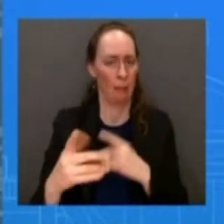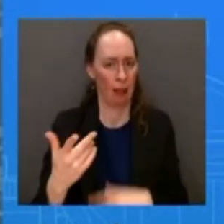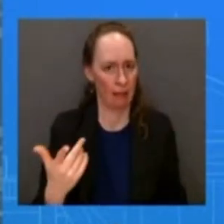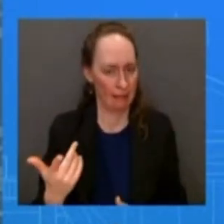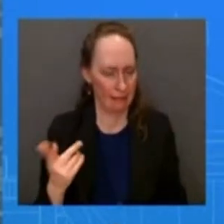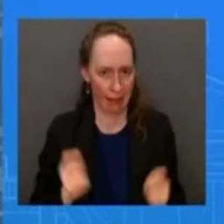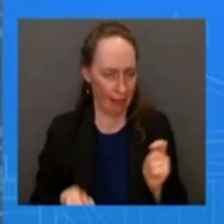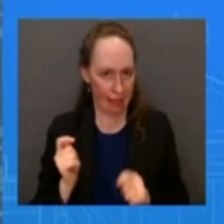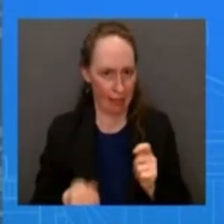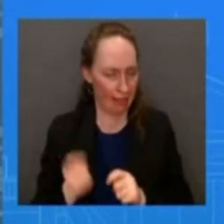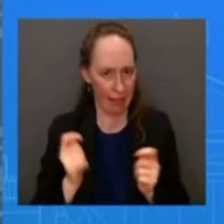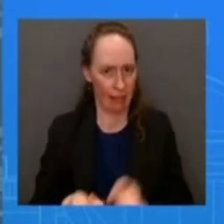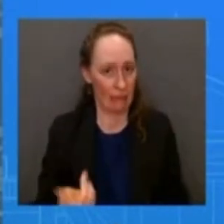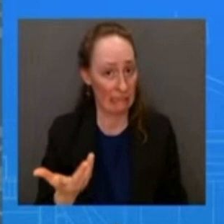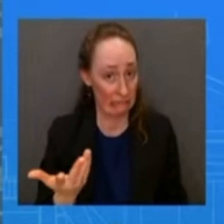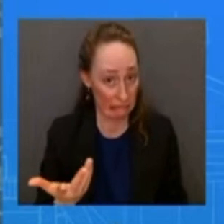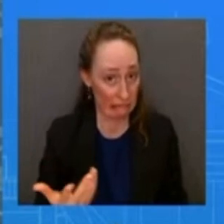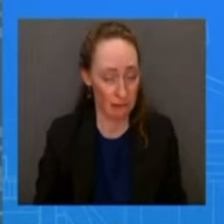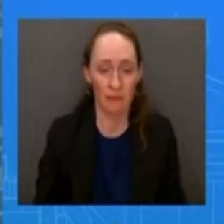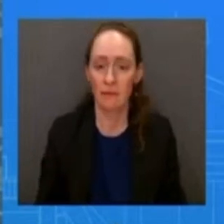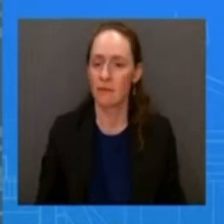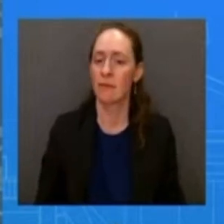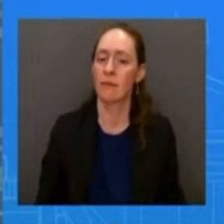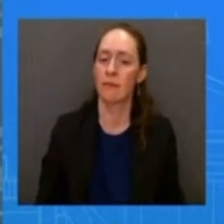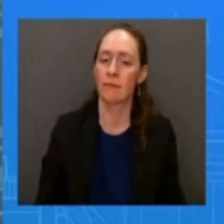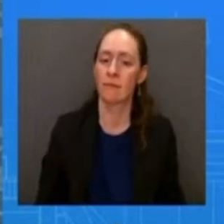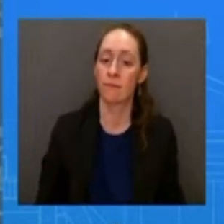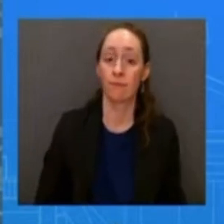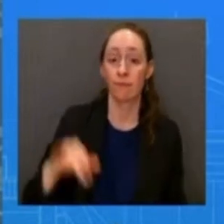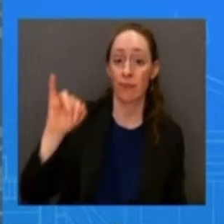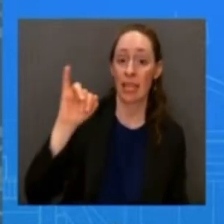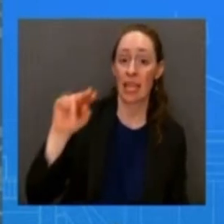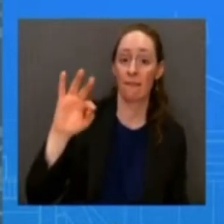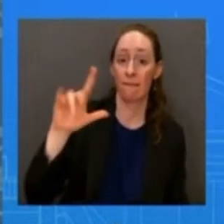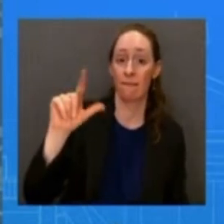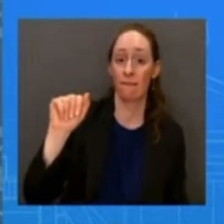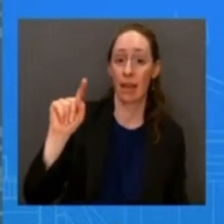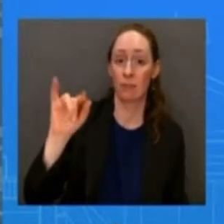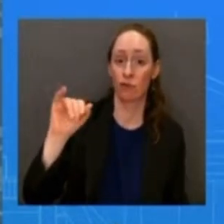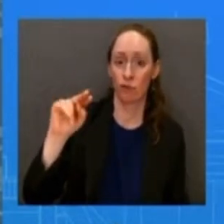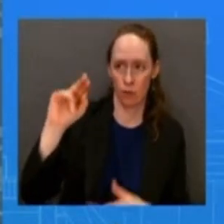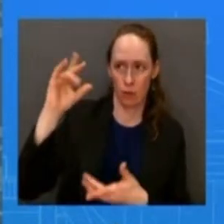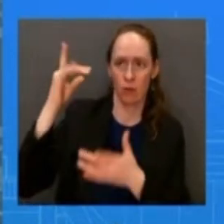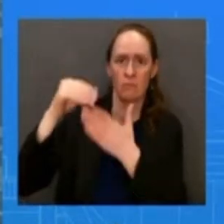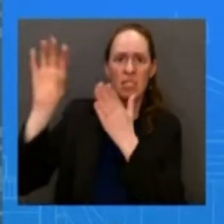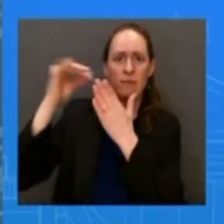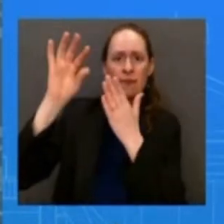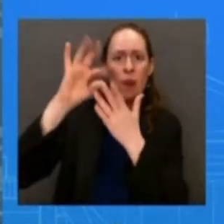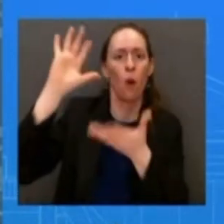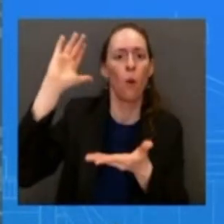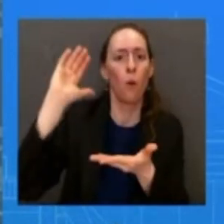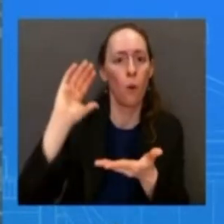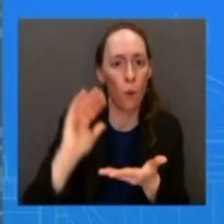fell for seven seven straight months inflation came down for groceries and food at home last month gas prices are down about 160